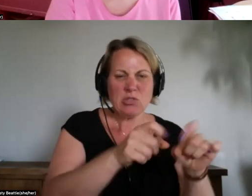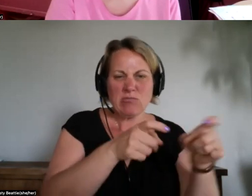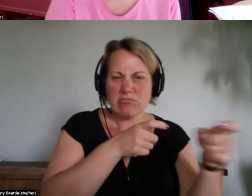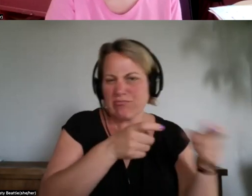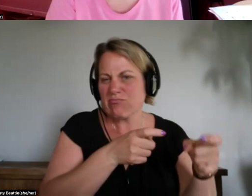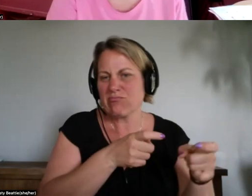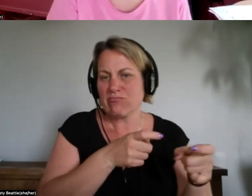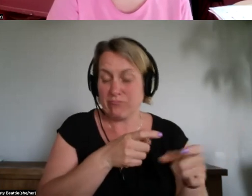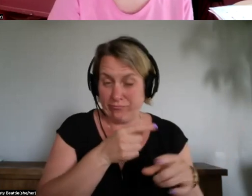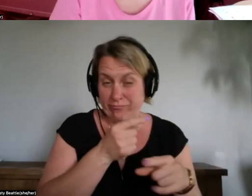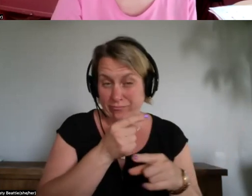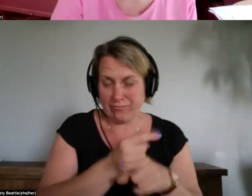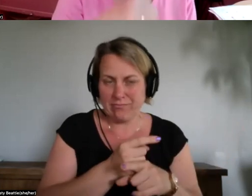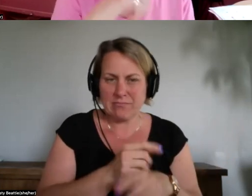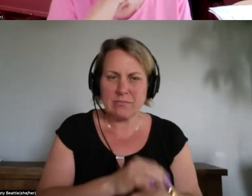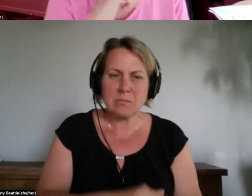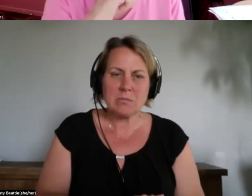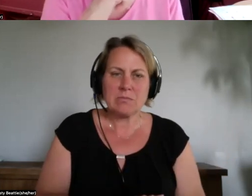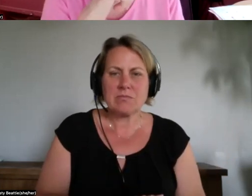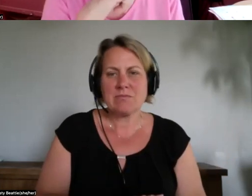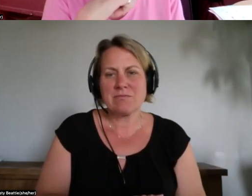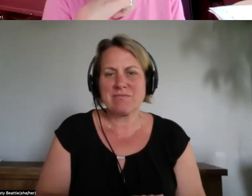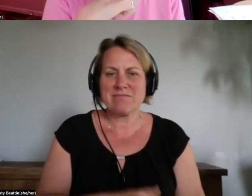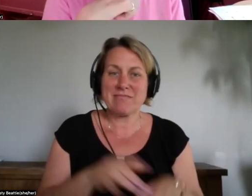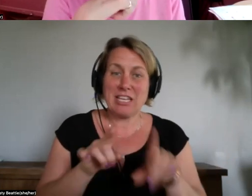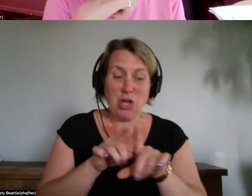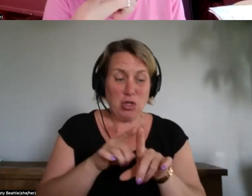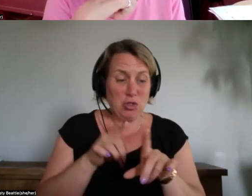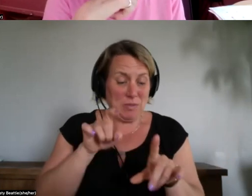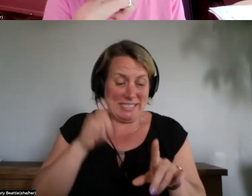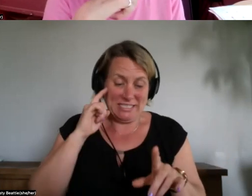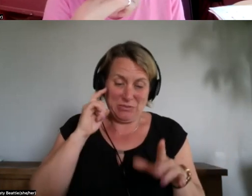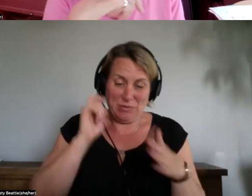yeah so and and that we're all humans first